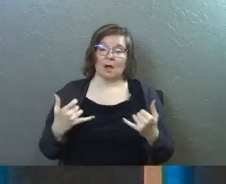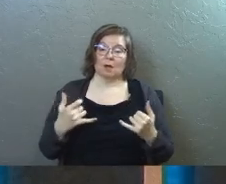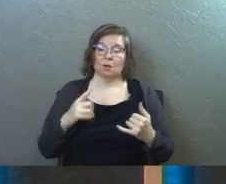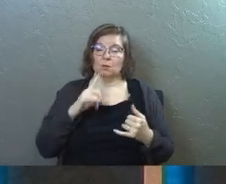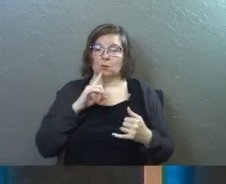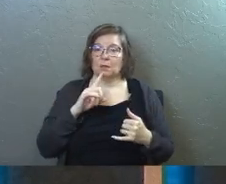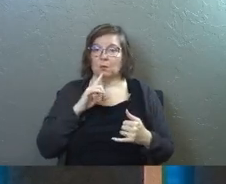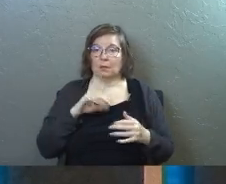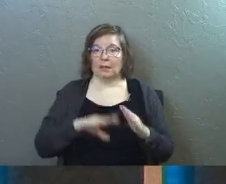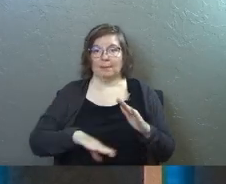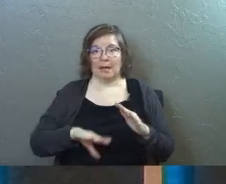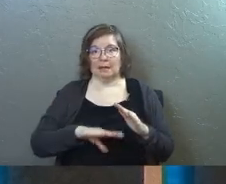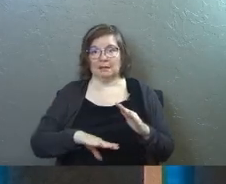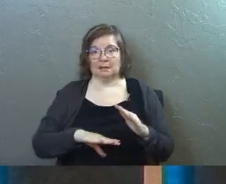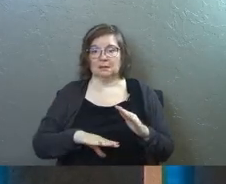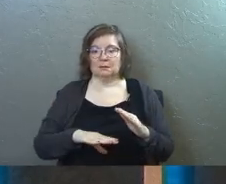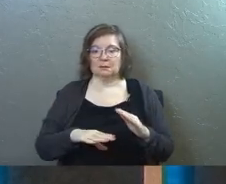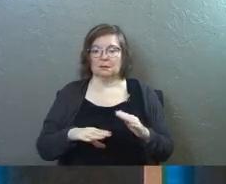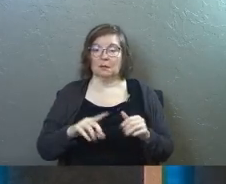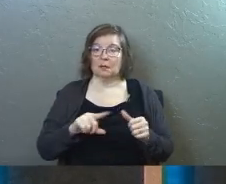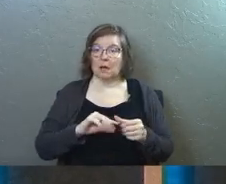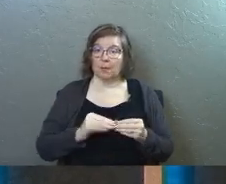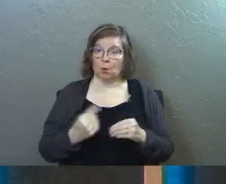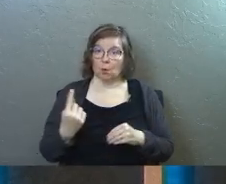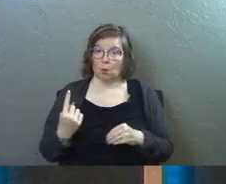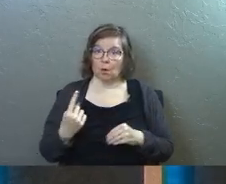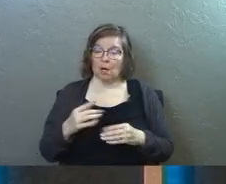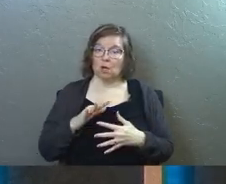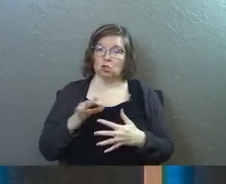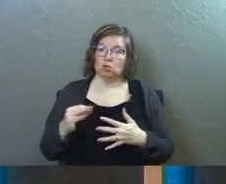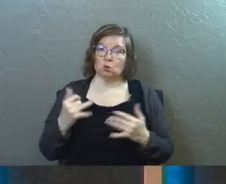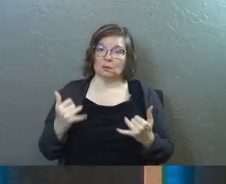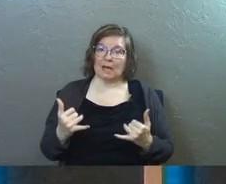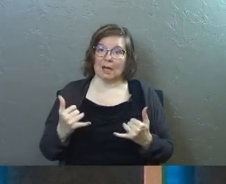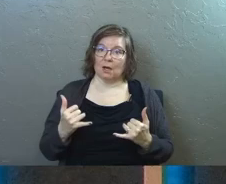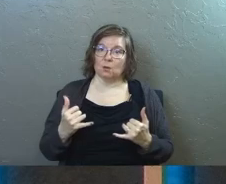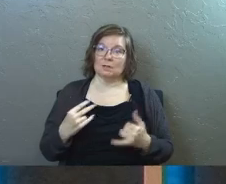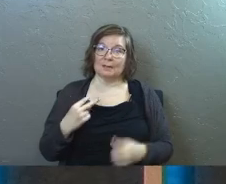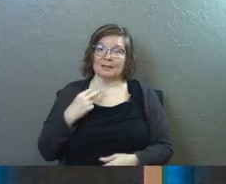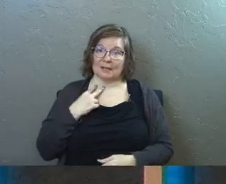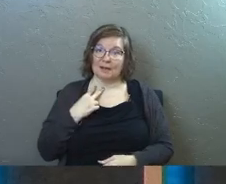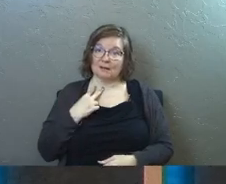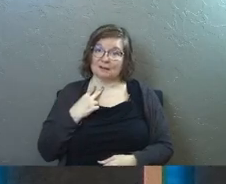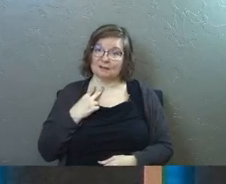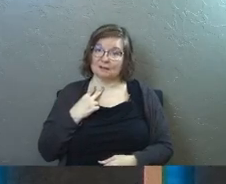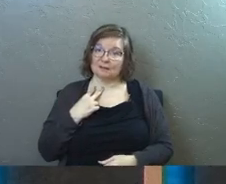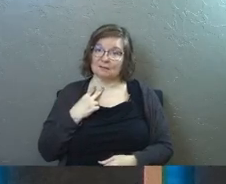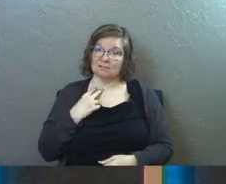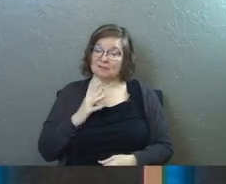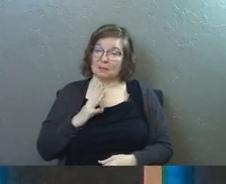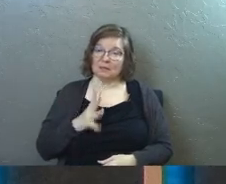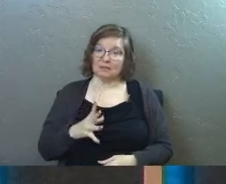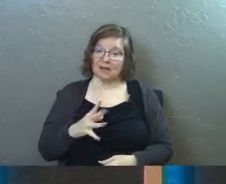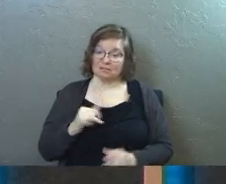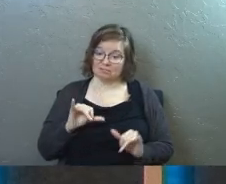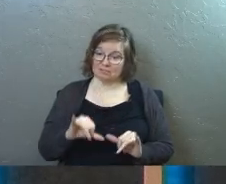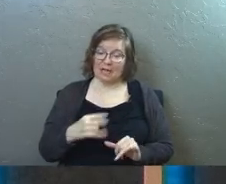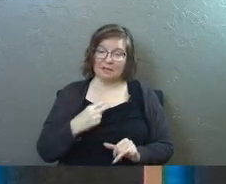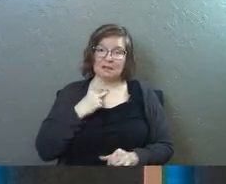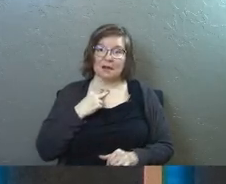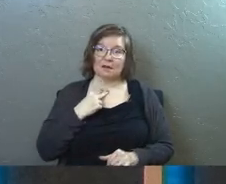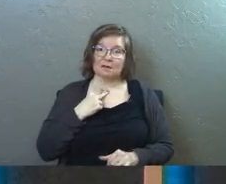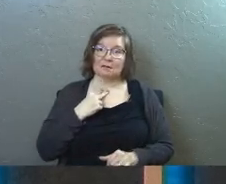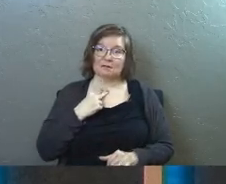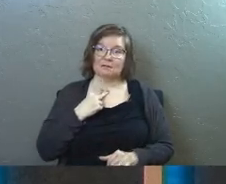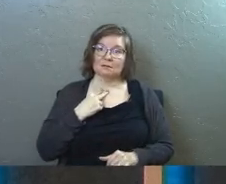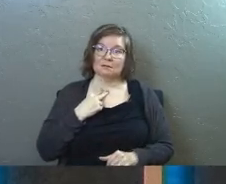super super basic practical step number one is choose now to be stuck choose now to be stuck